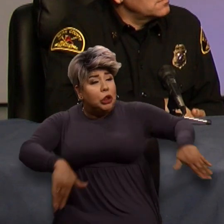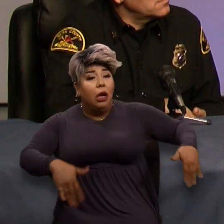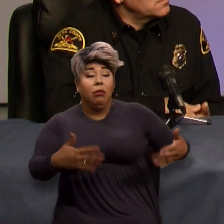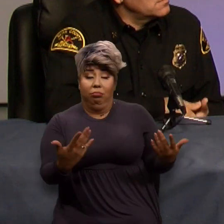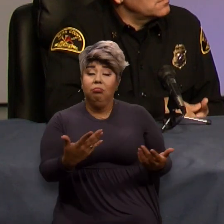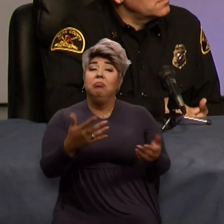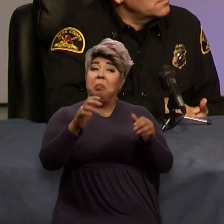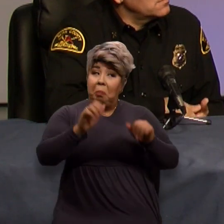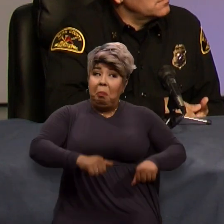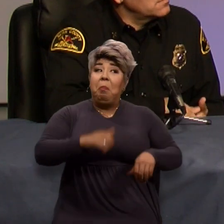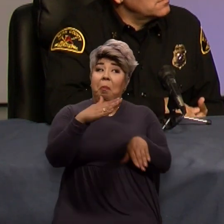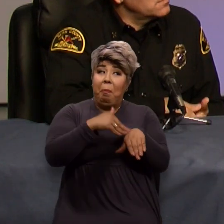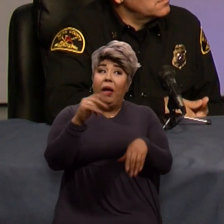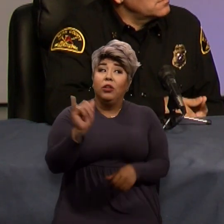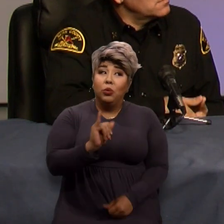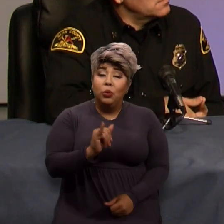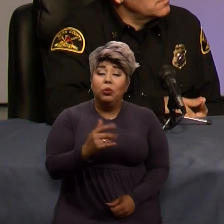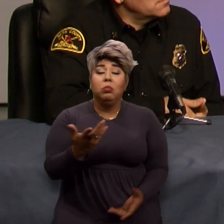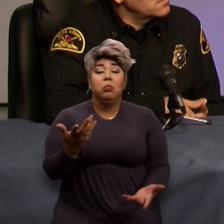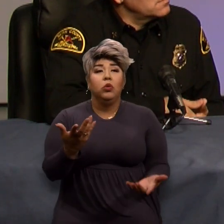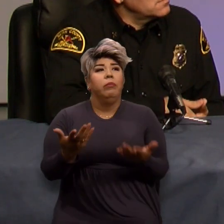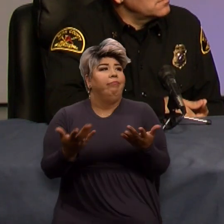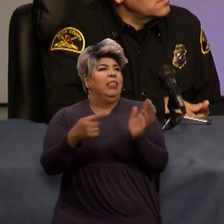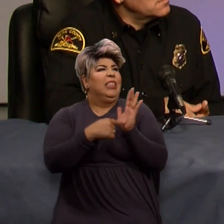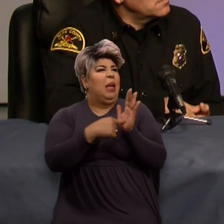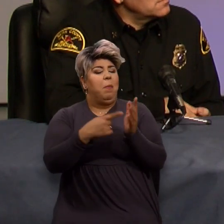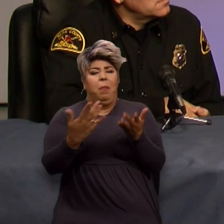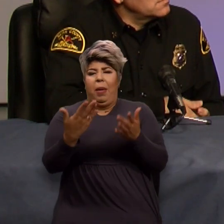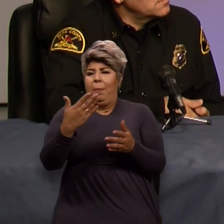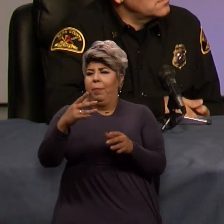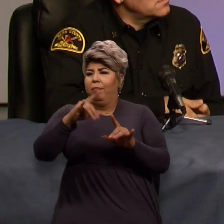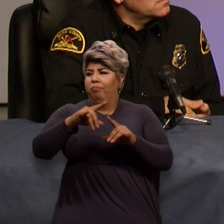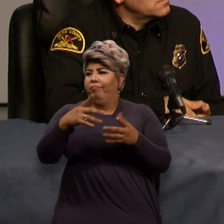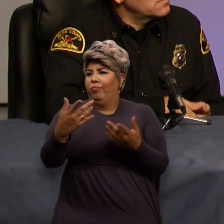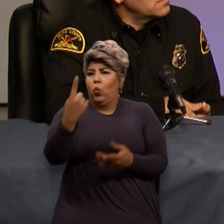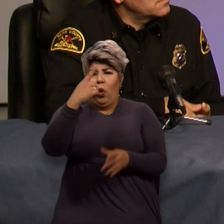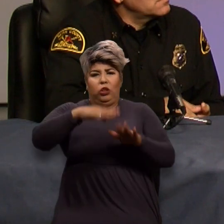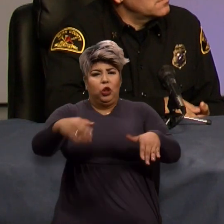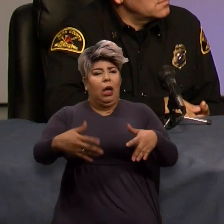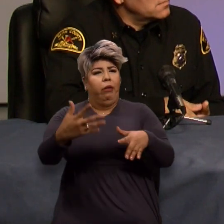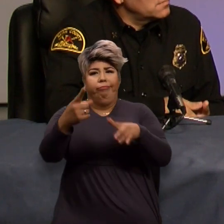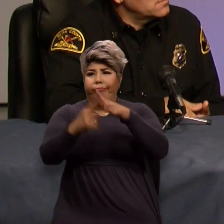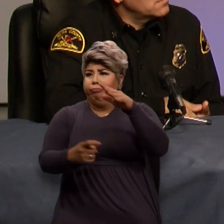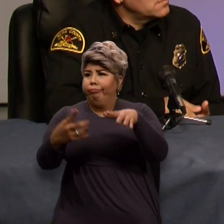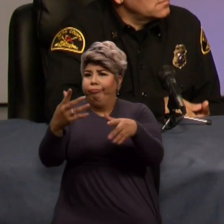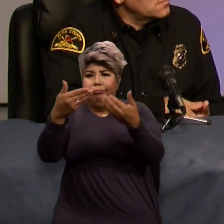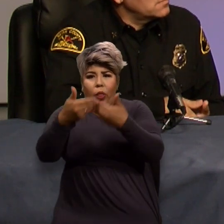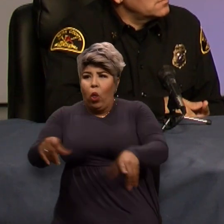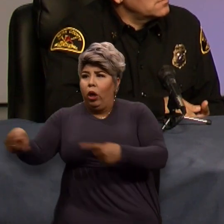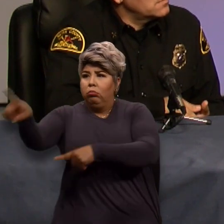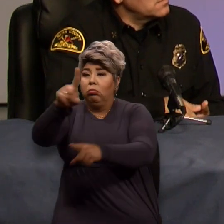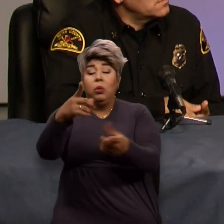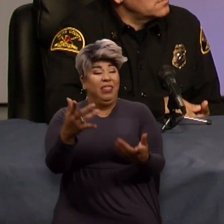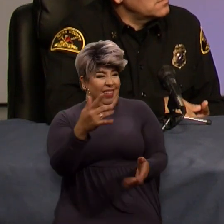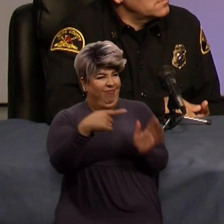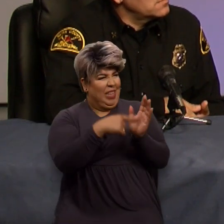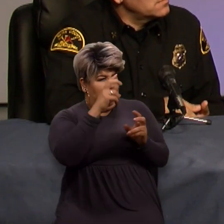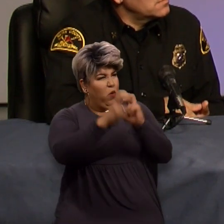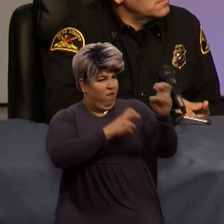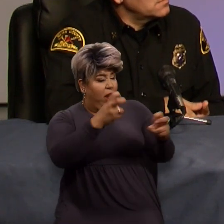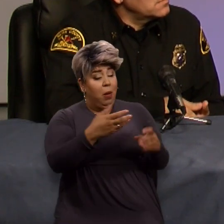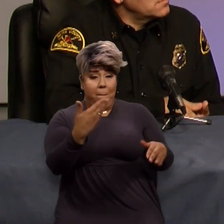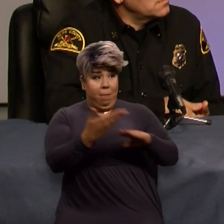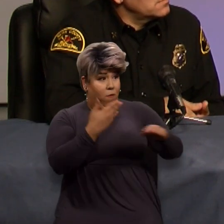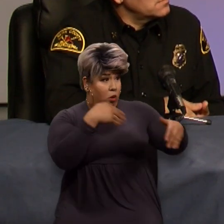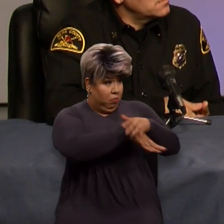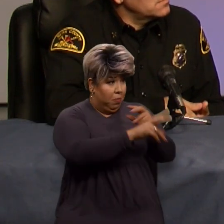even your pets. So if you had a child that got lost, for example, the Kern County Fair is here. So you can take a picture of your child prior to